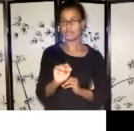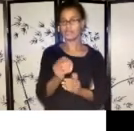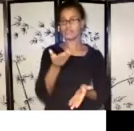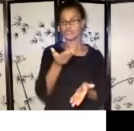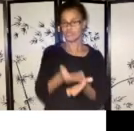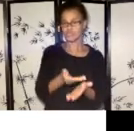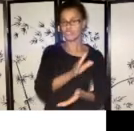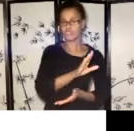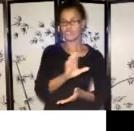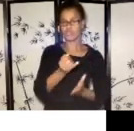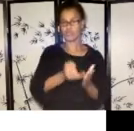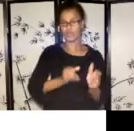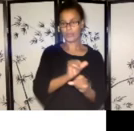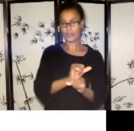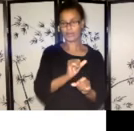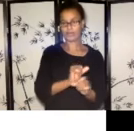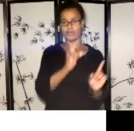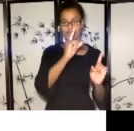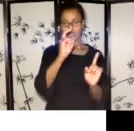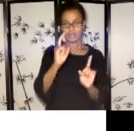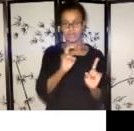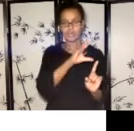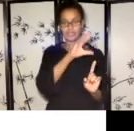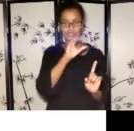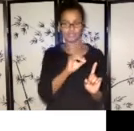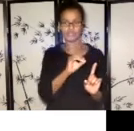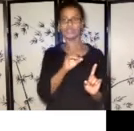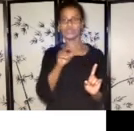that you presented in the application.